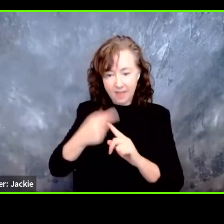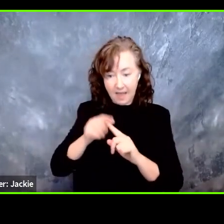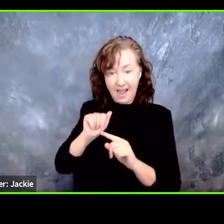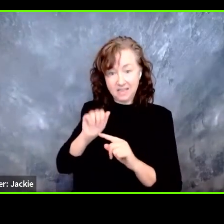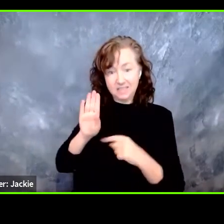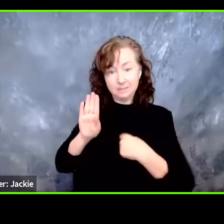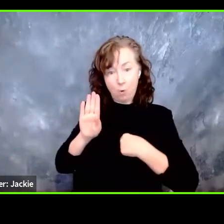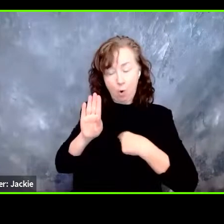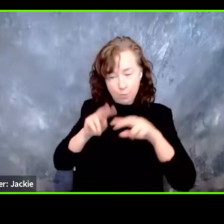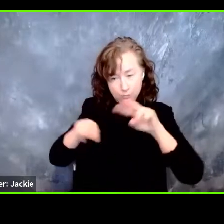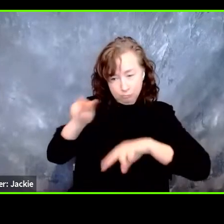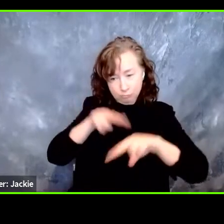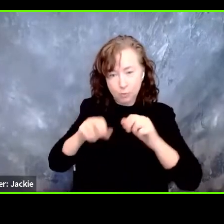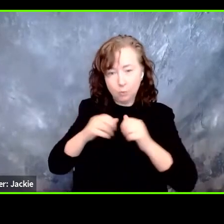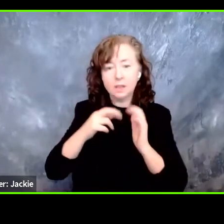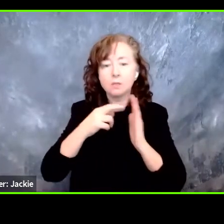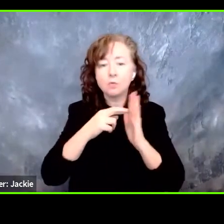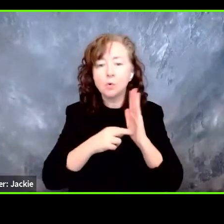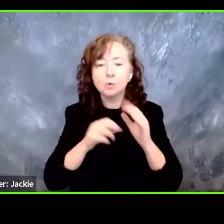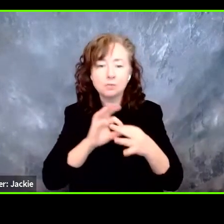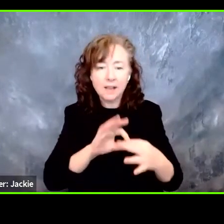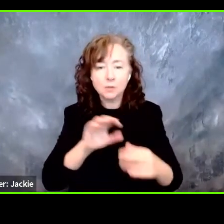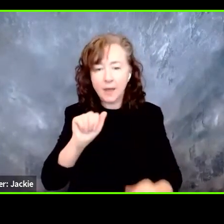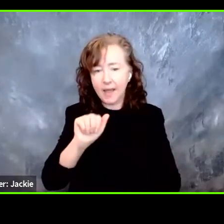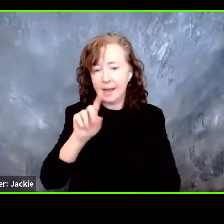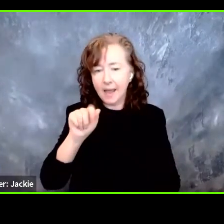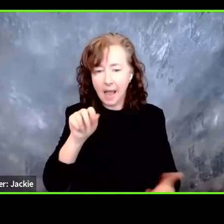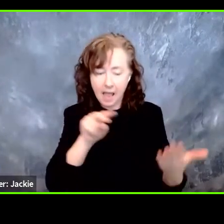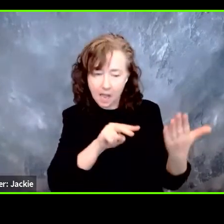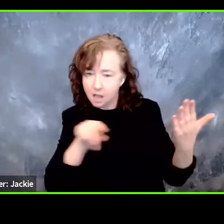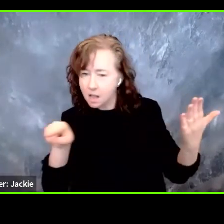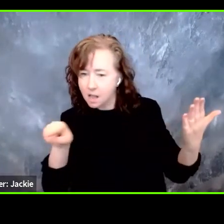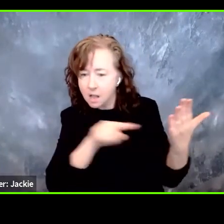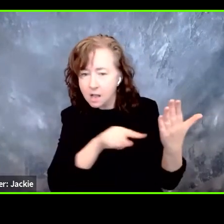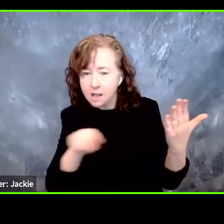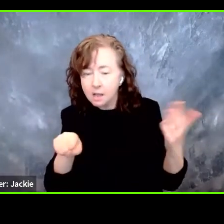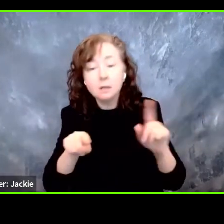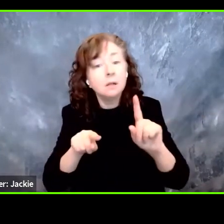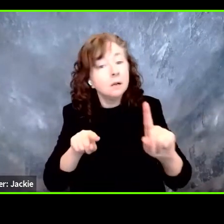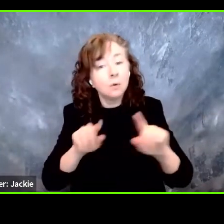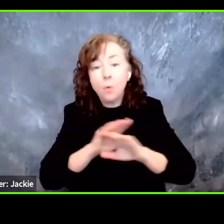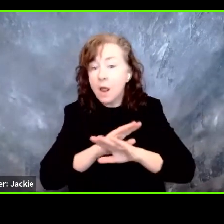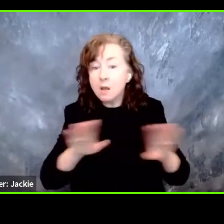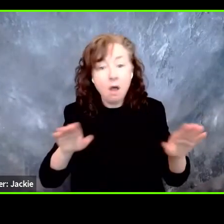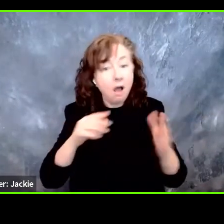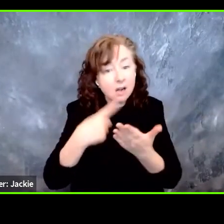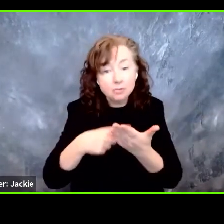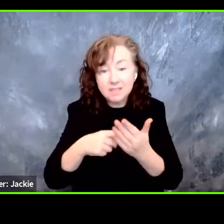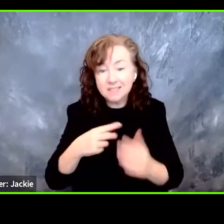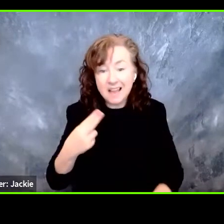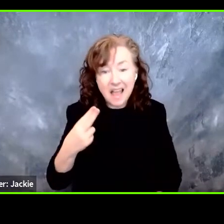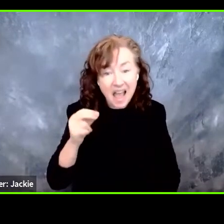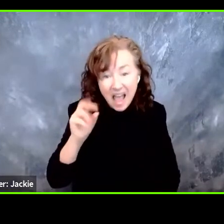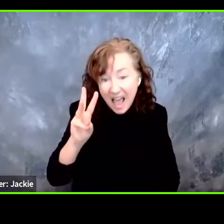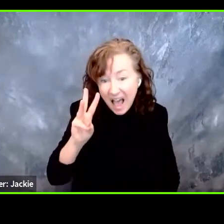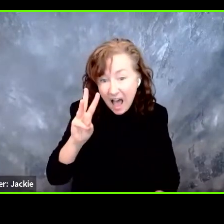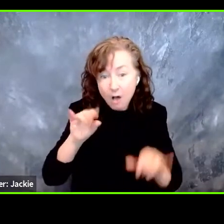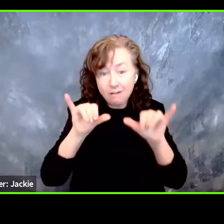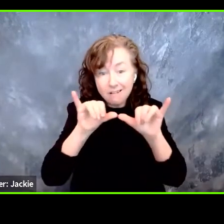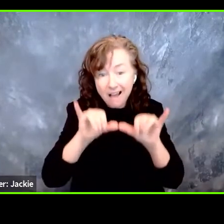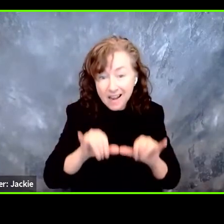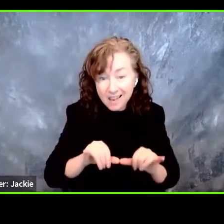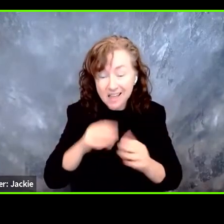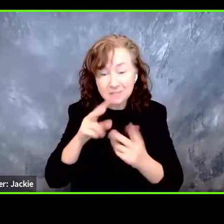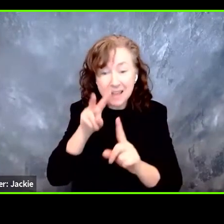under the rules of the ADA. Note that we are not addressing how these guidelines may apply to various